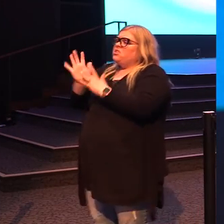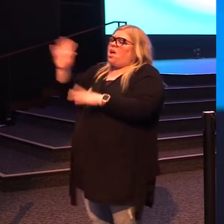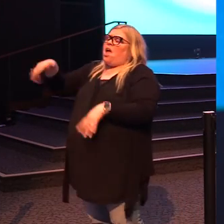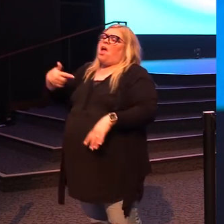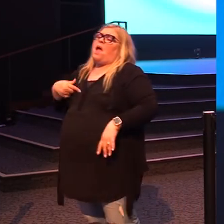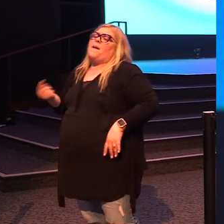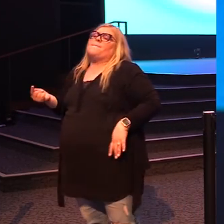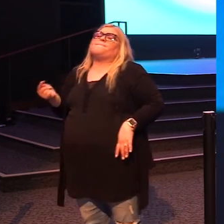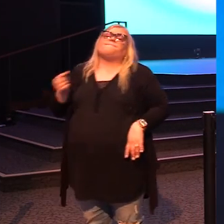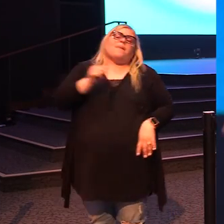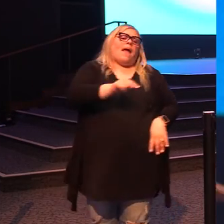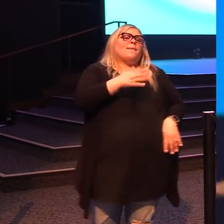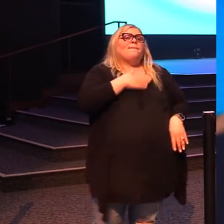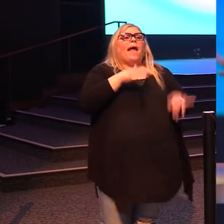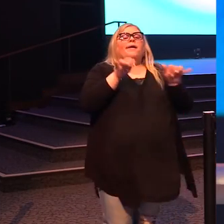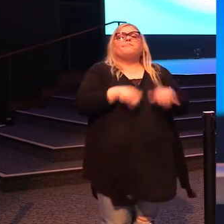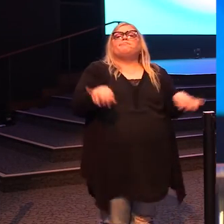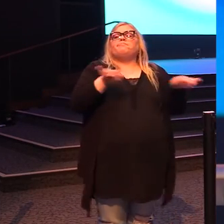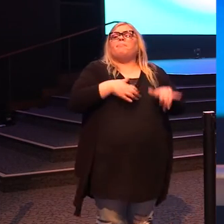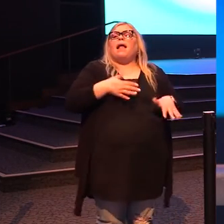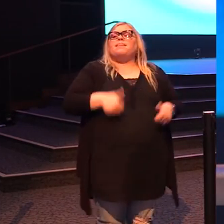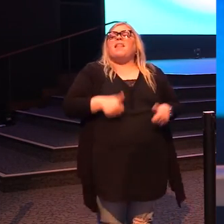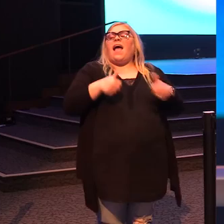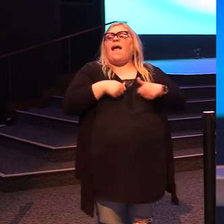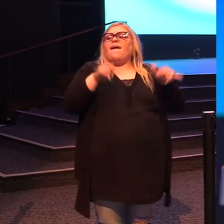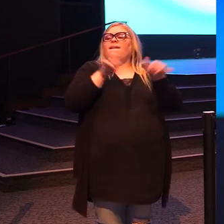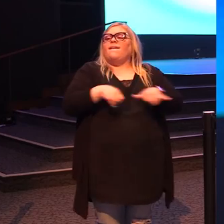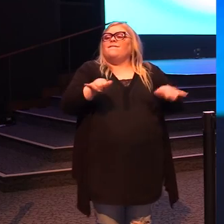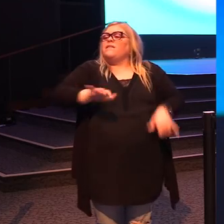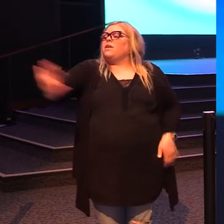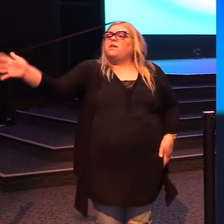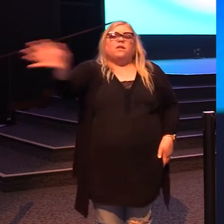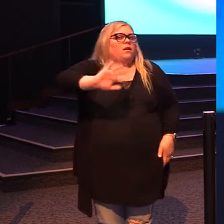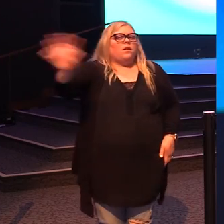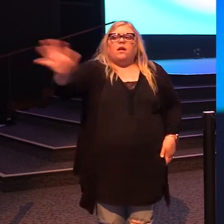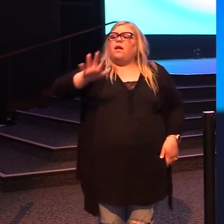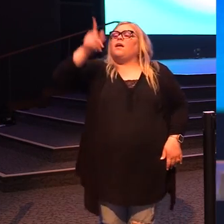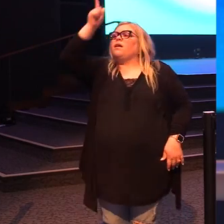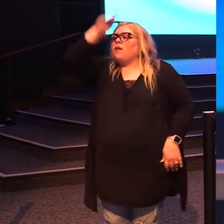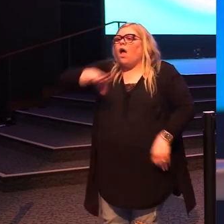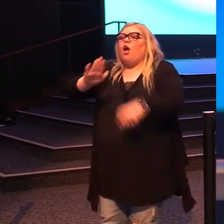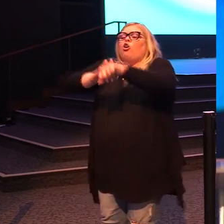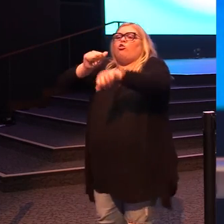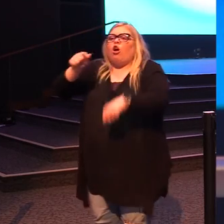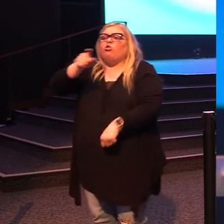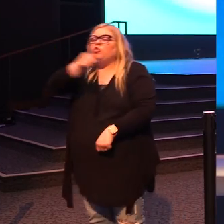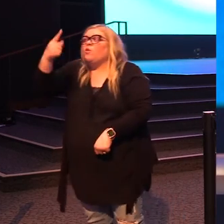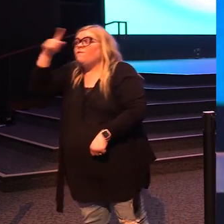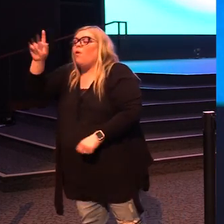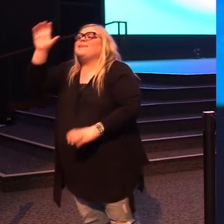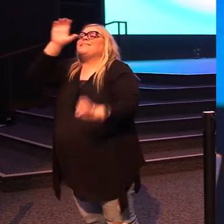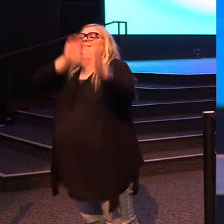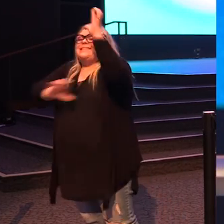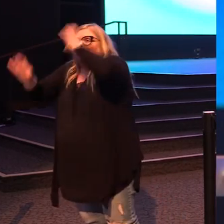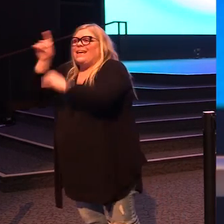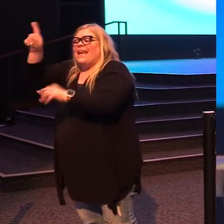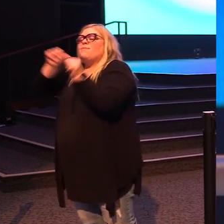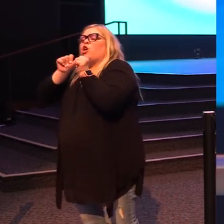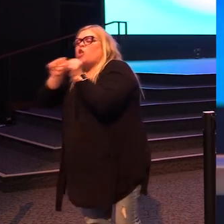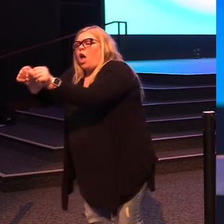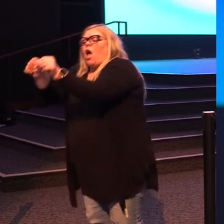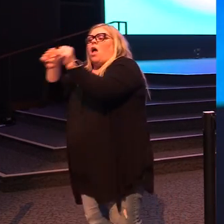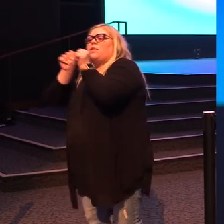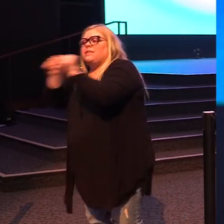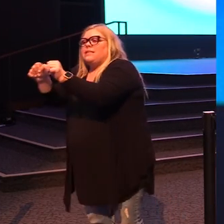back to my boat and do life. No, you were called to be a seeker, which means you constantly are in this